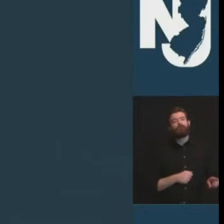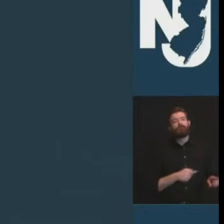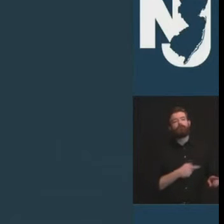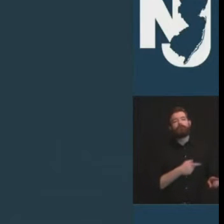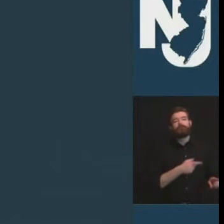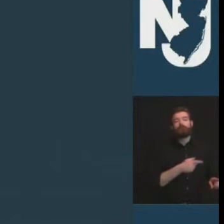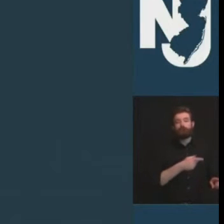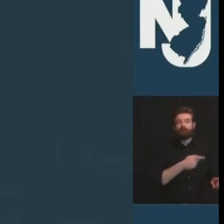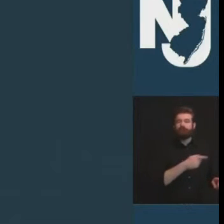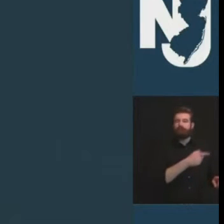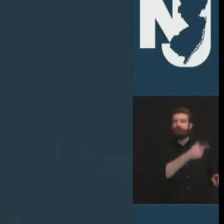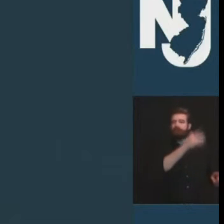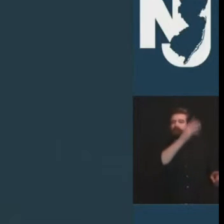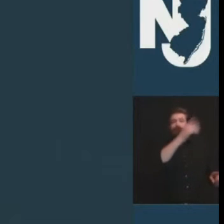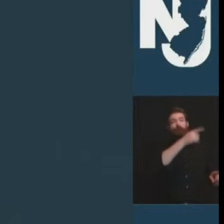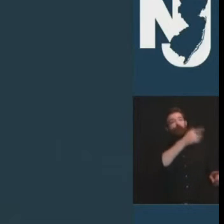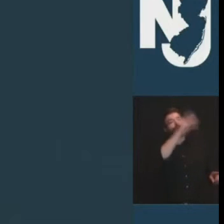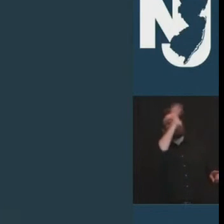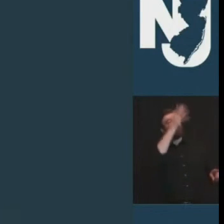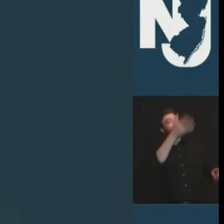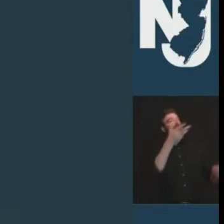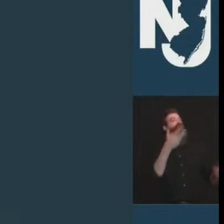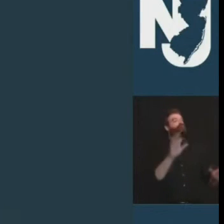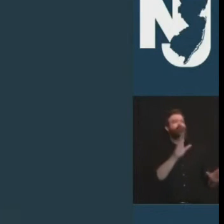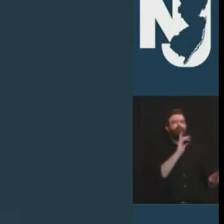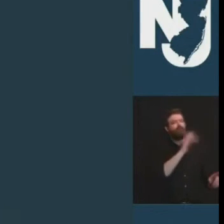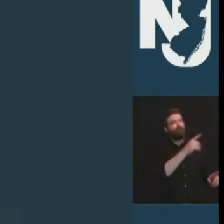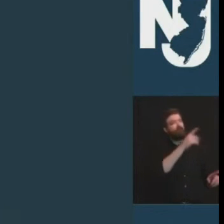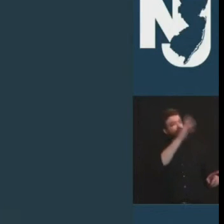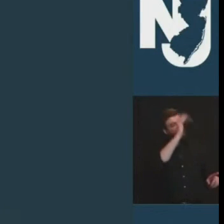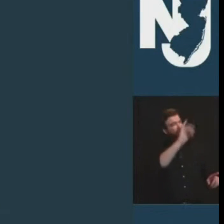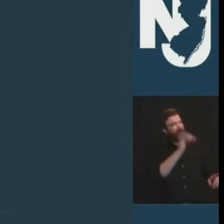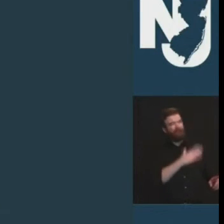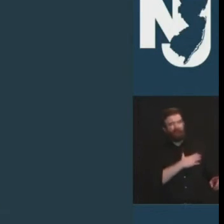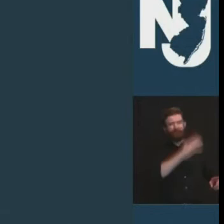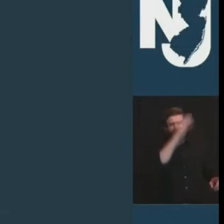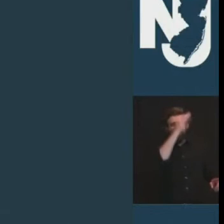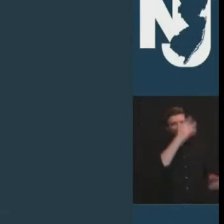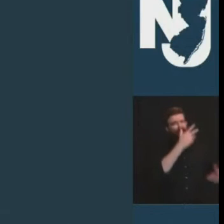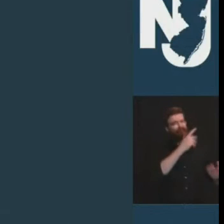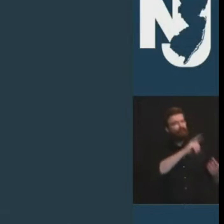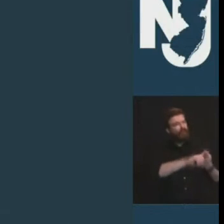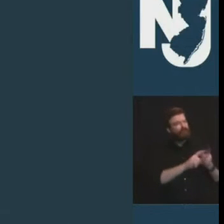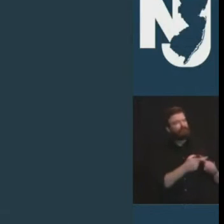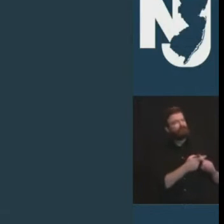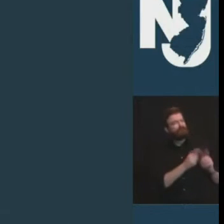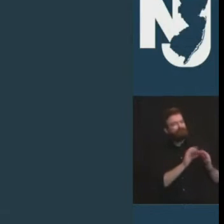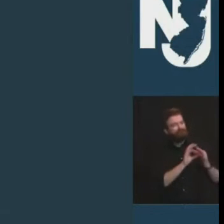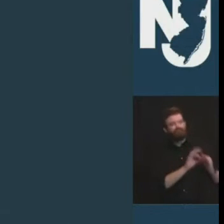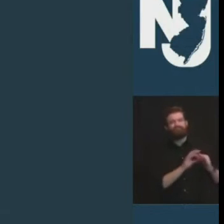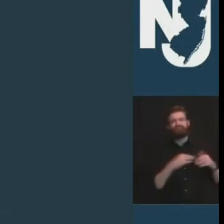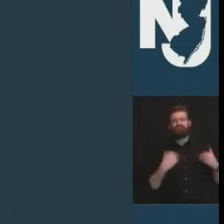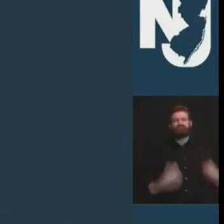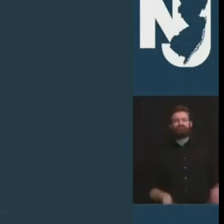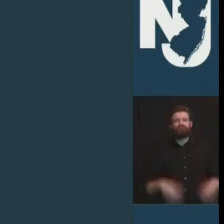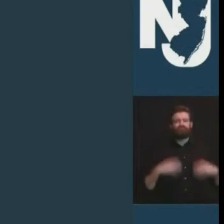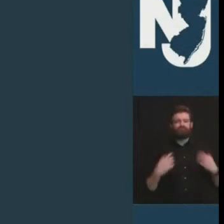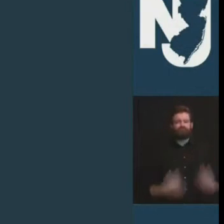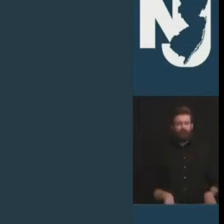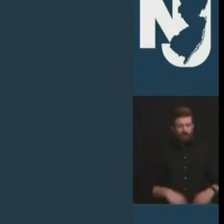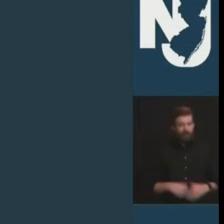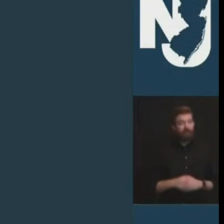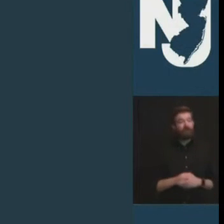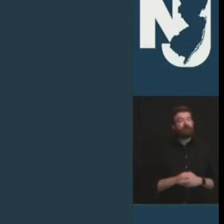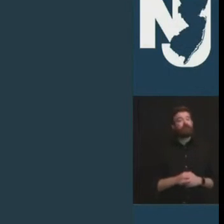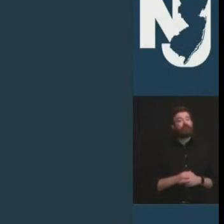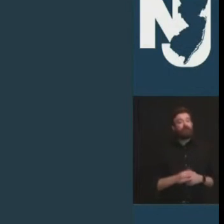how about that i think that's all we need to know about the type of man albert was he also leaves behind many siblings daniel billy